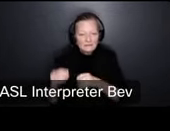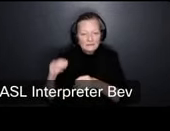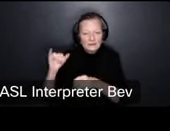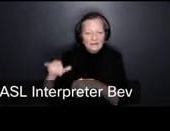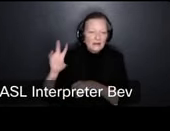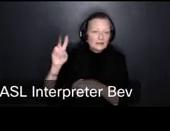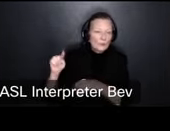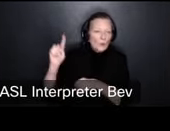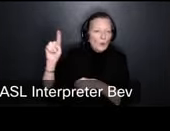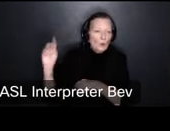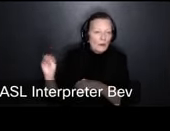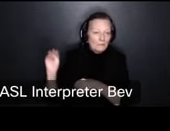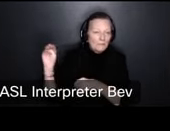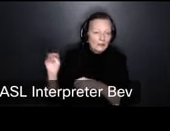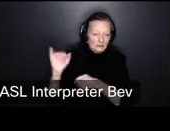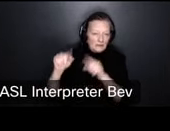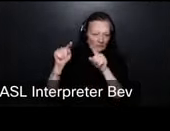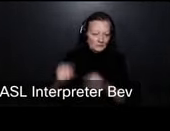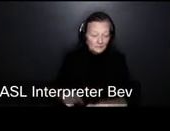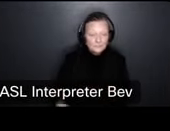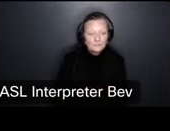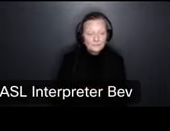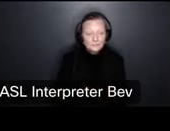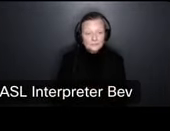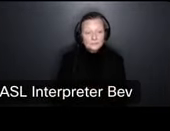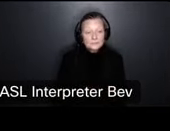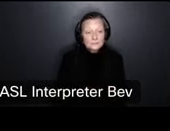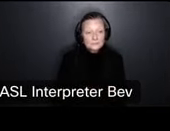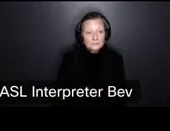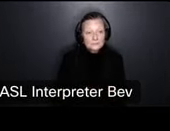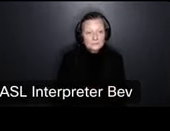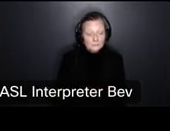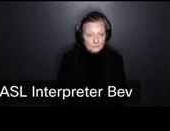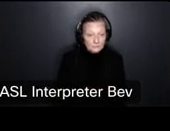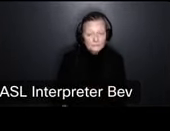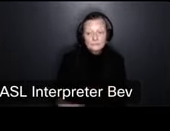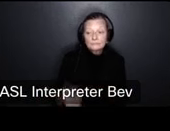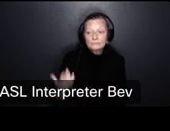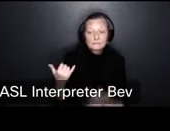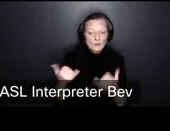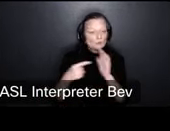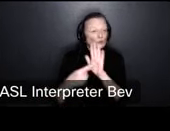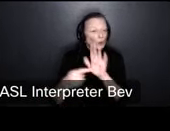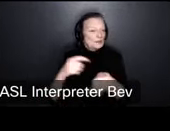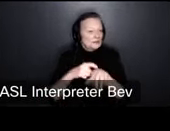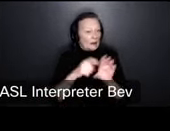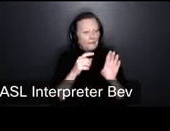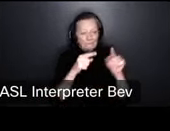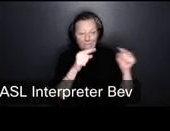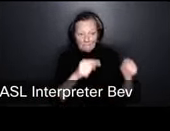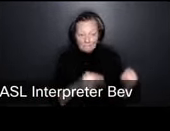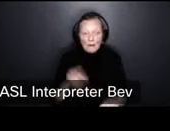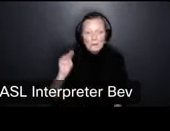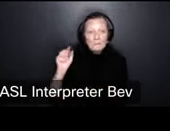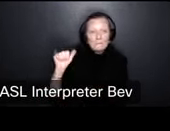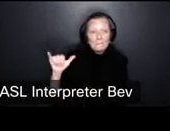okay just a bit of a timeline may 21st we are